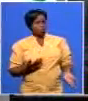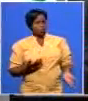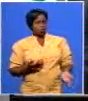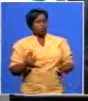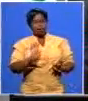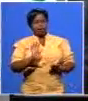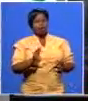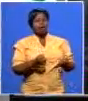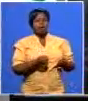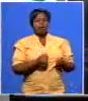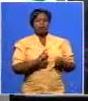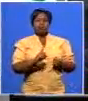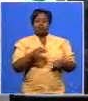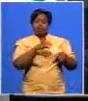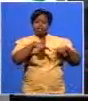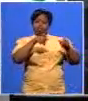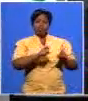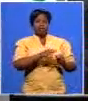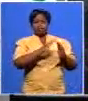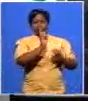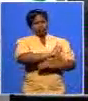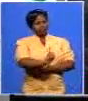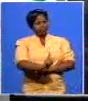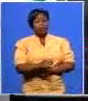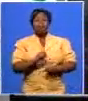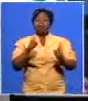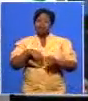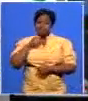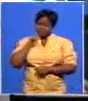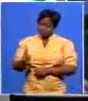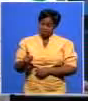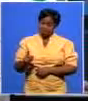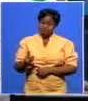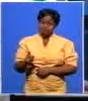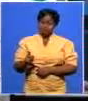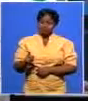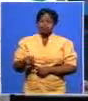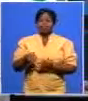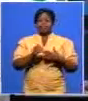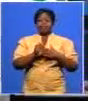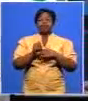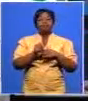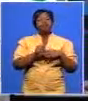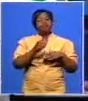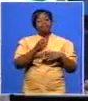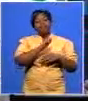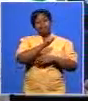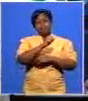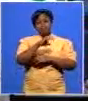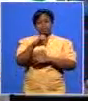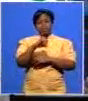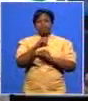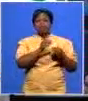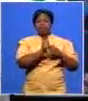the point i'm making is that the leadership of the ANC the